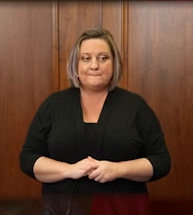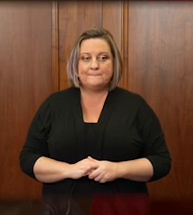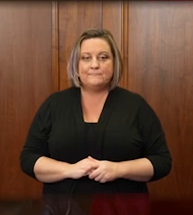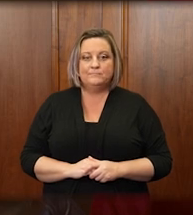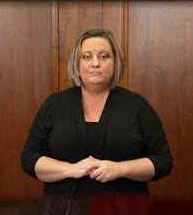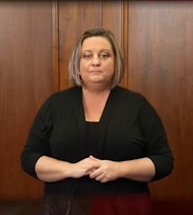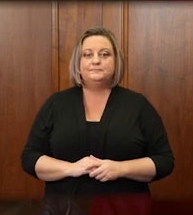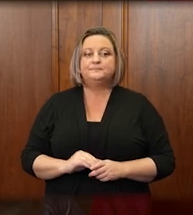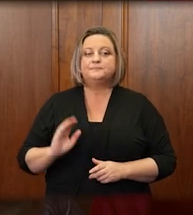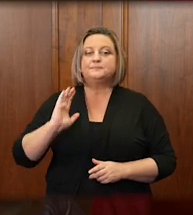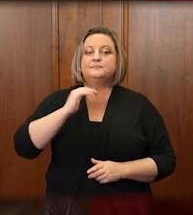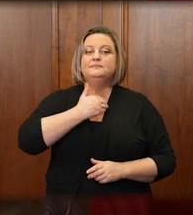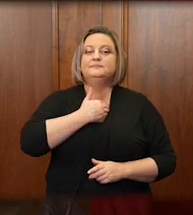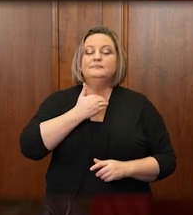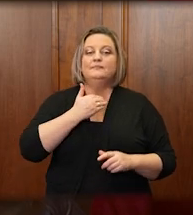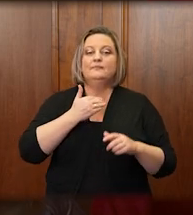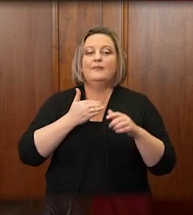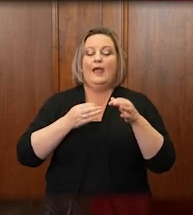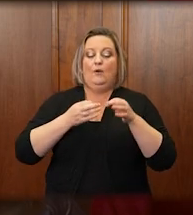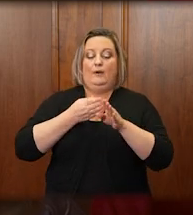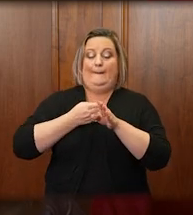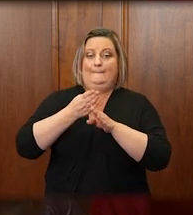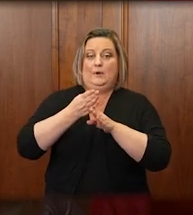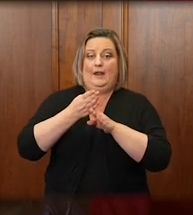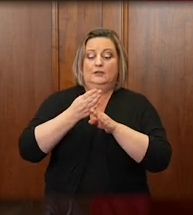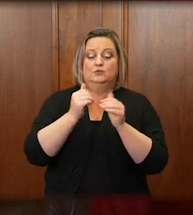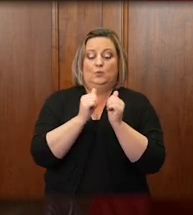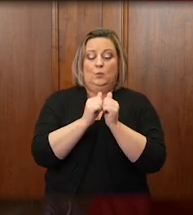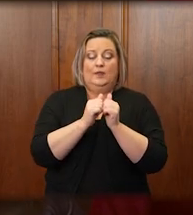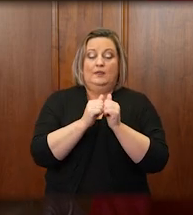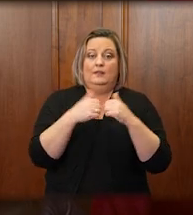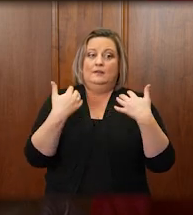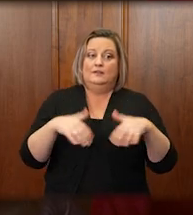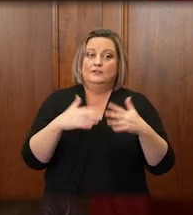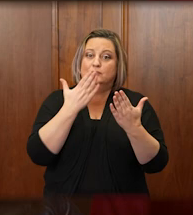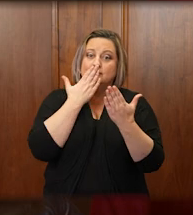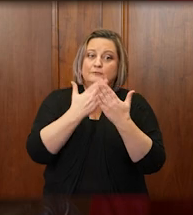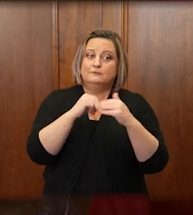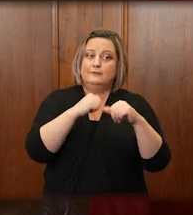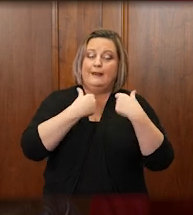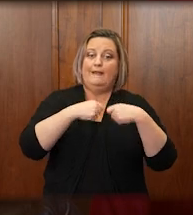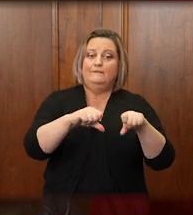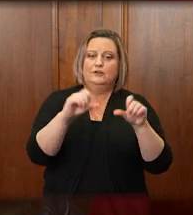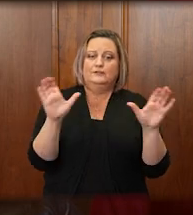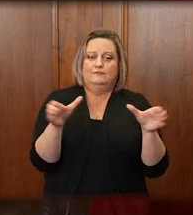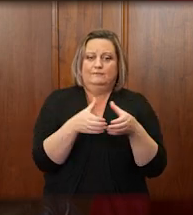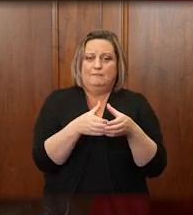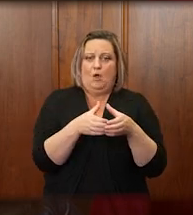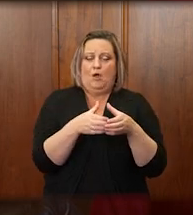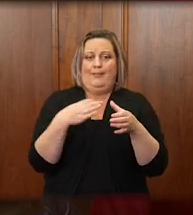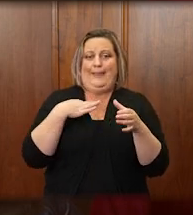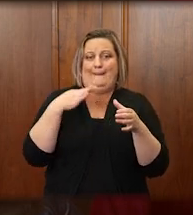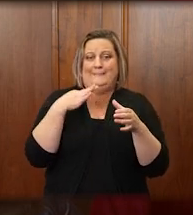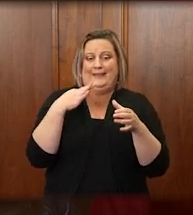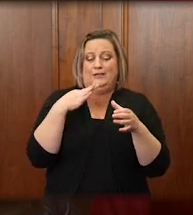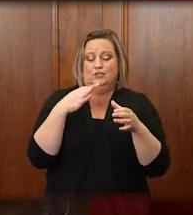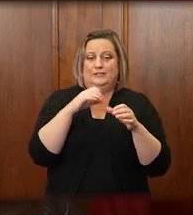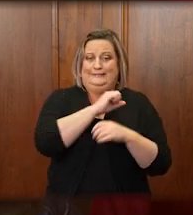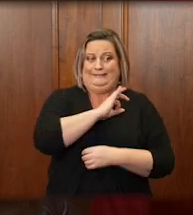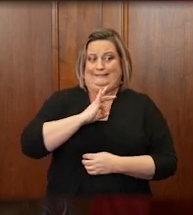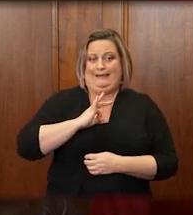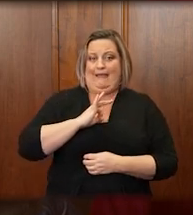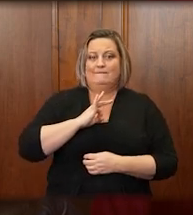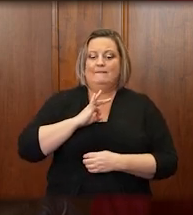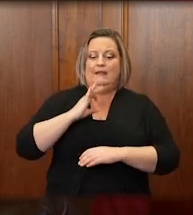Our branch has also, through the concerted efforts of a very small application staff, upgraded the case